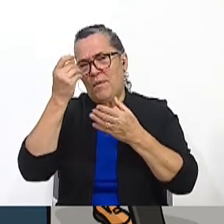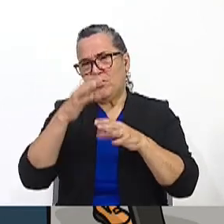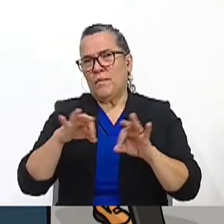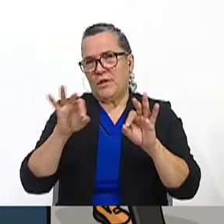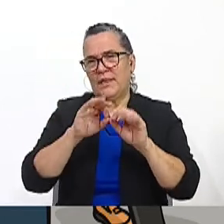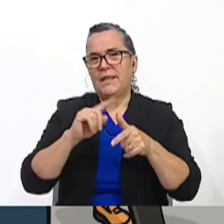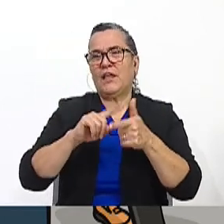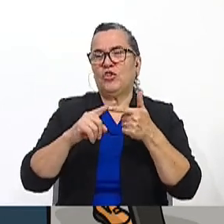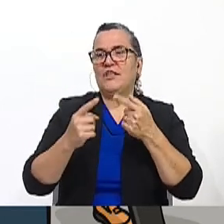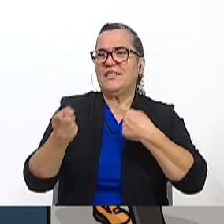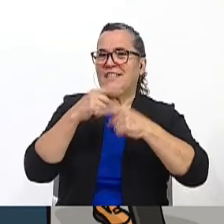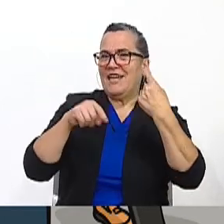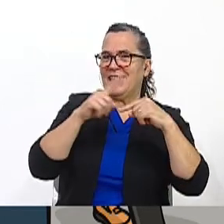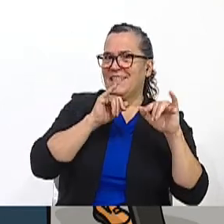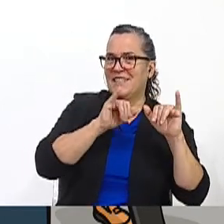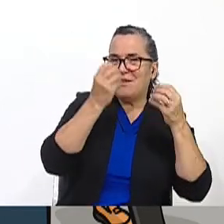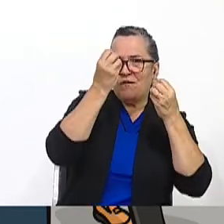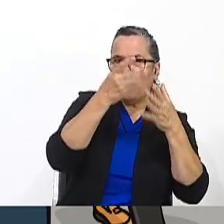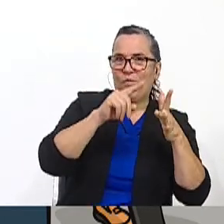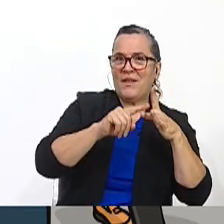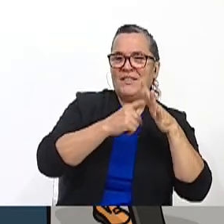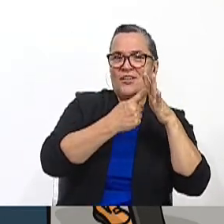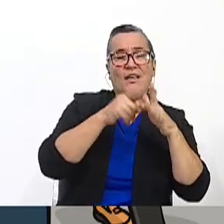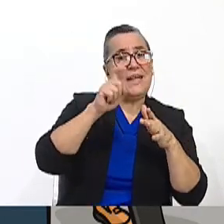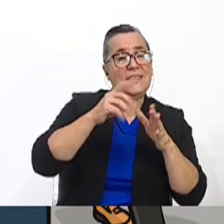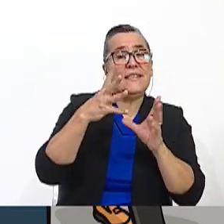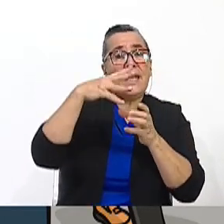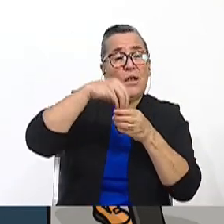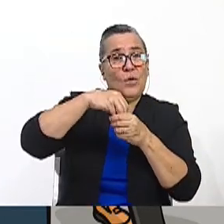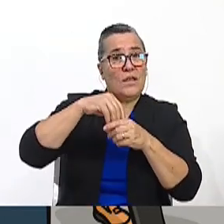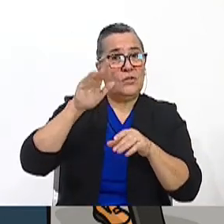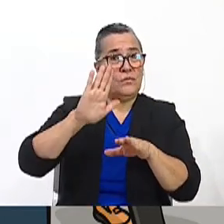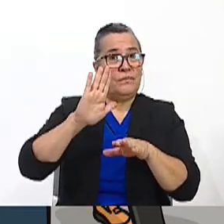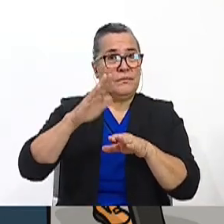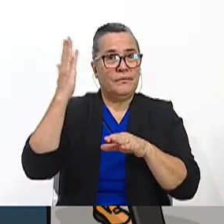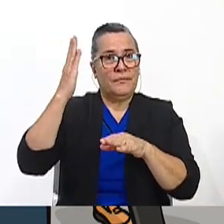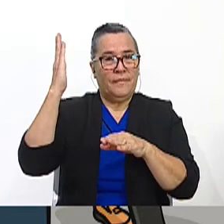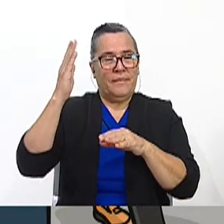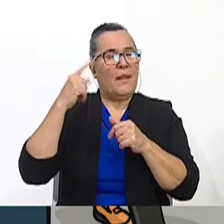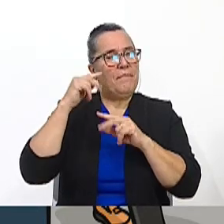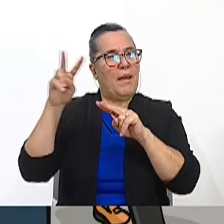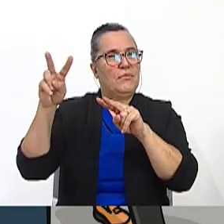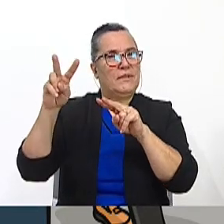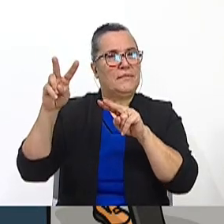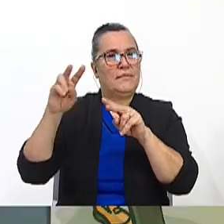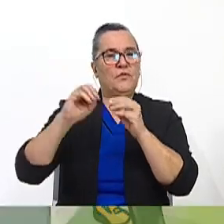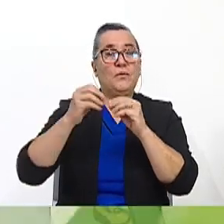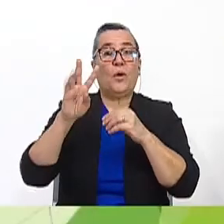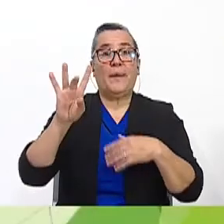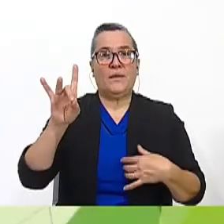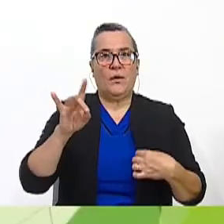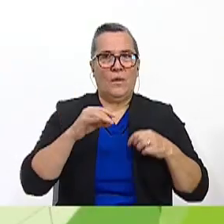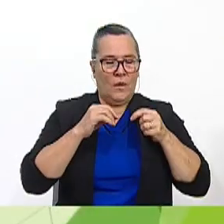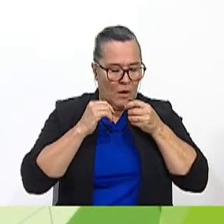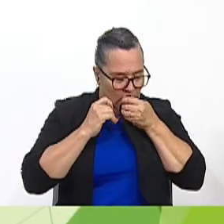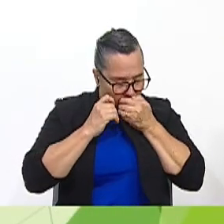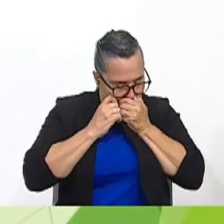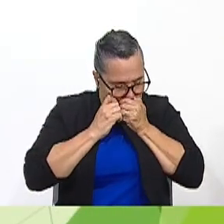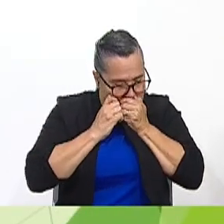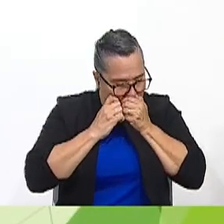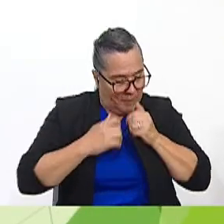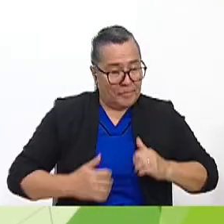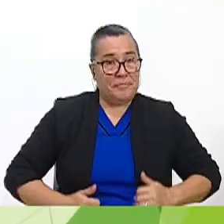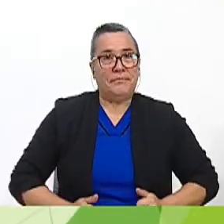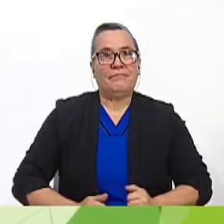So let's go back to the information that you need to include in your presentation. Okay, let's go to slide 28, thank you. So